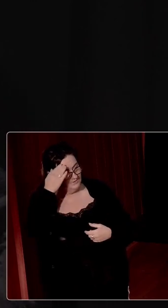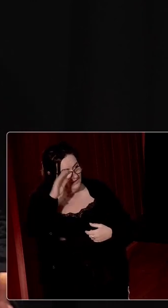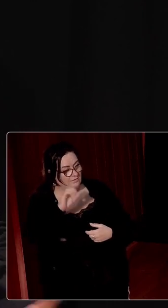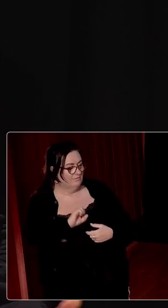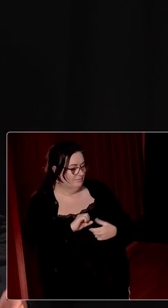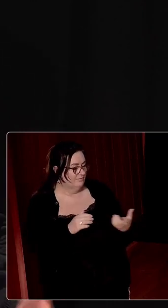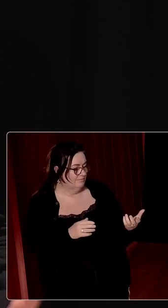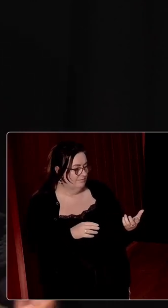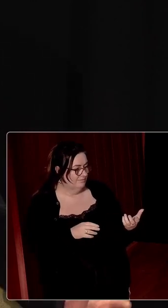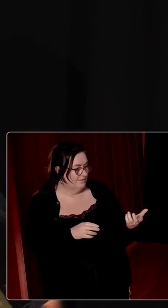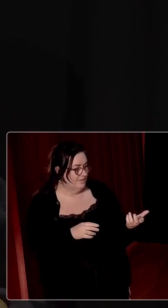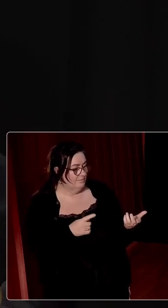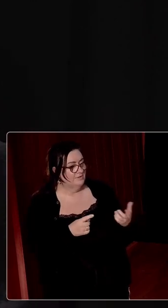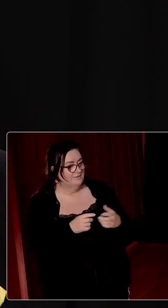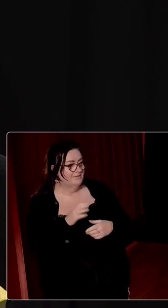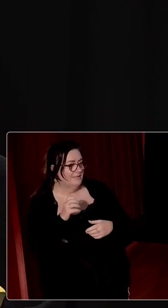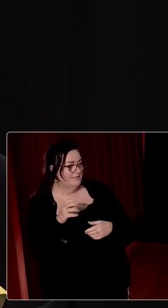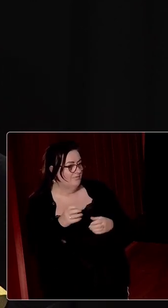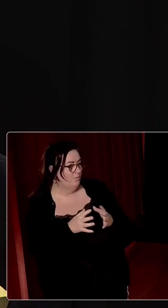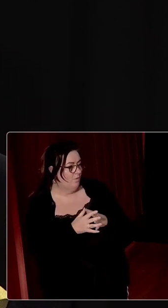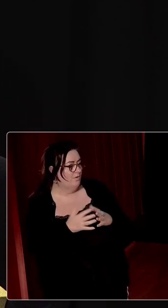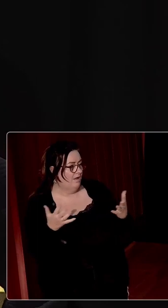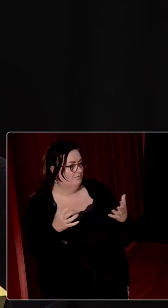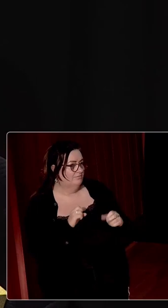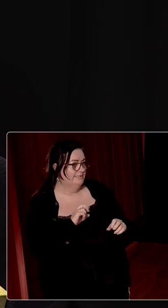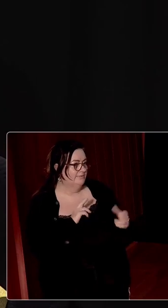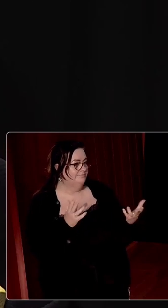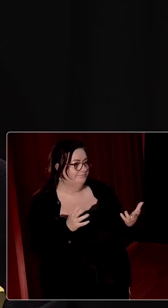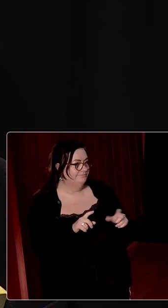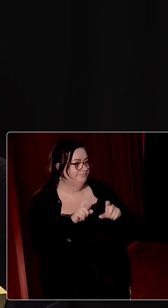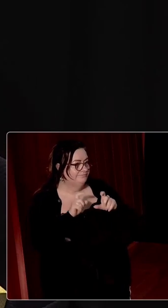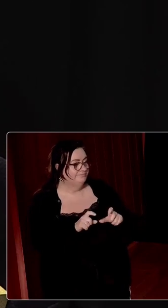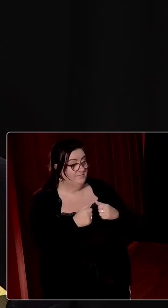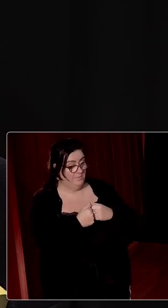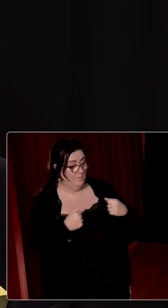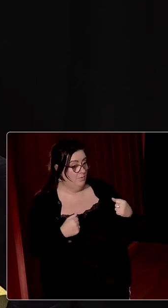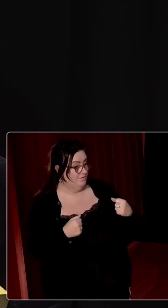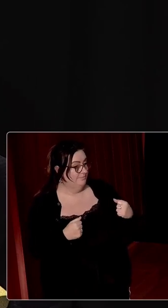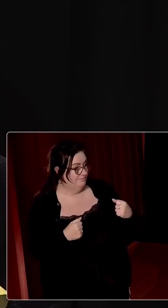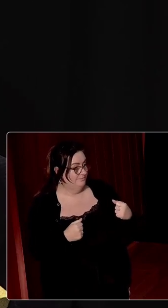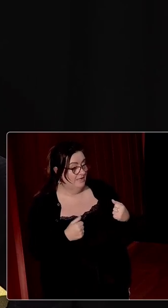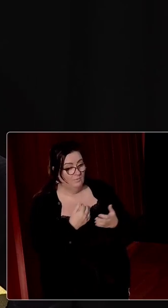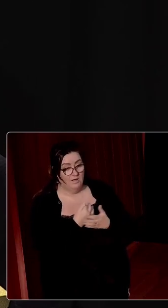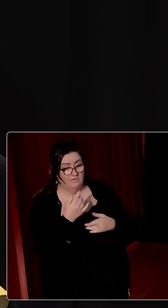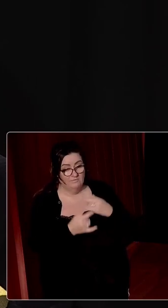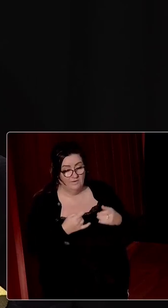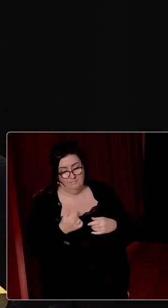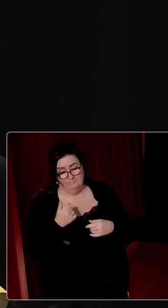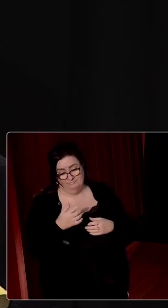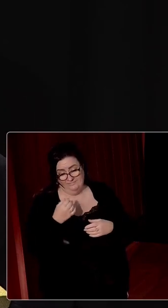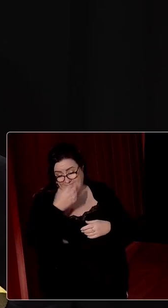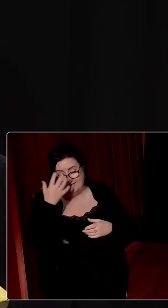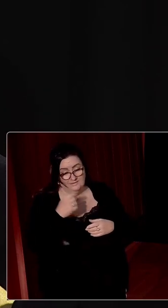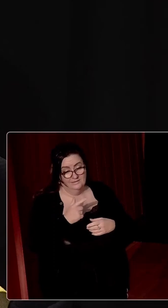South. But of course, the Civil War in many ways cements the border. And then what's often forgotten, even in 1923,